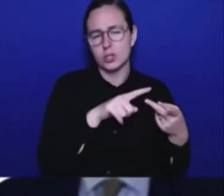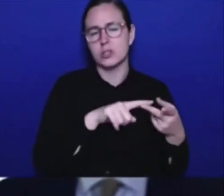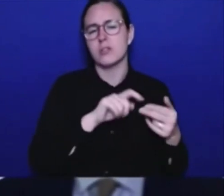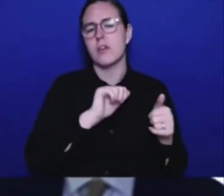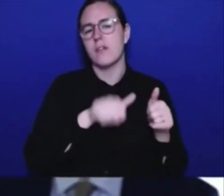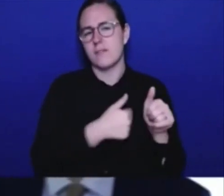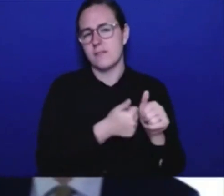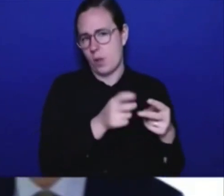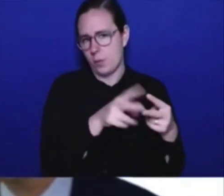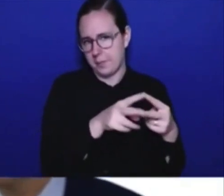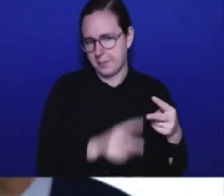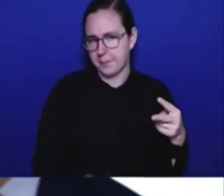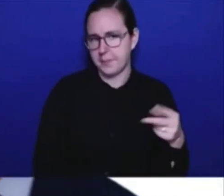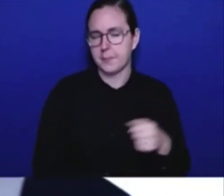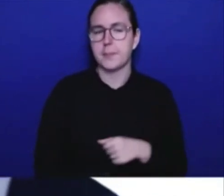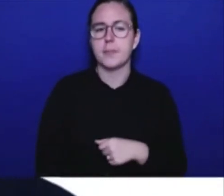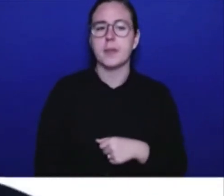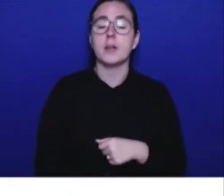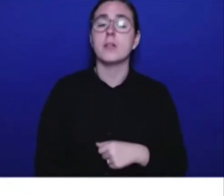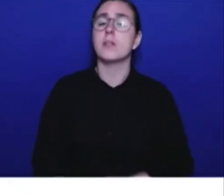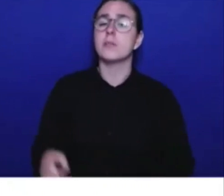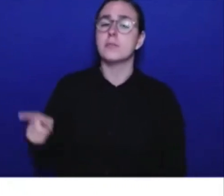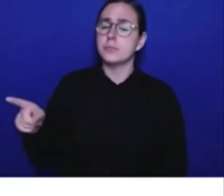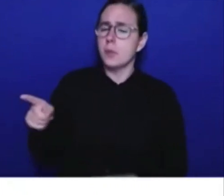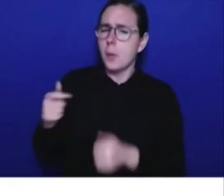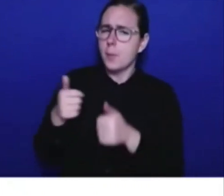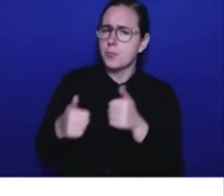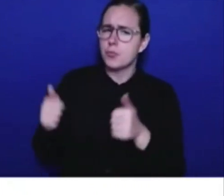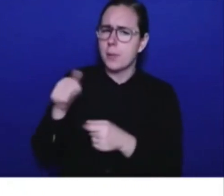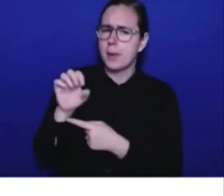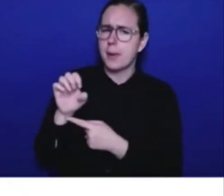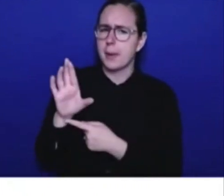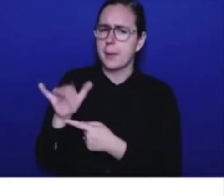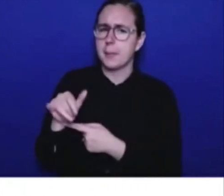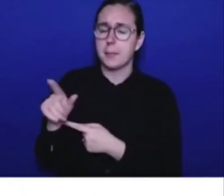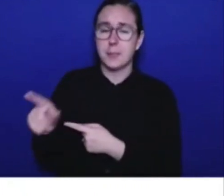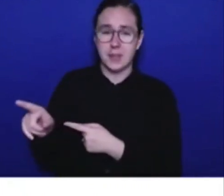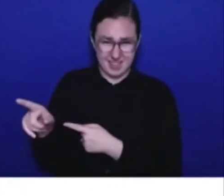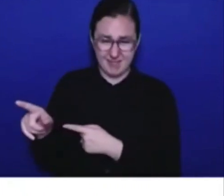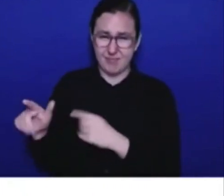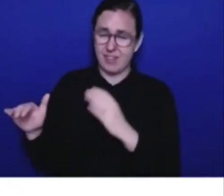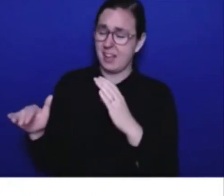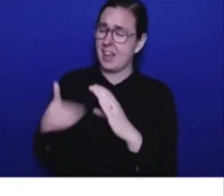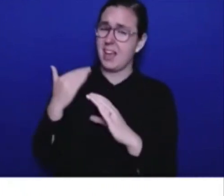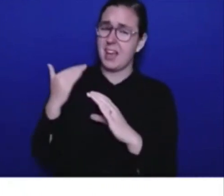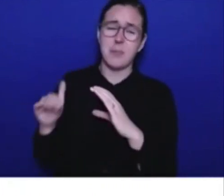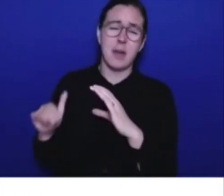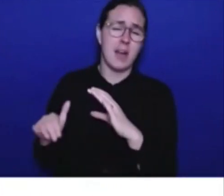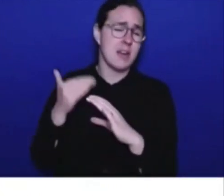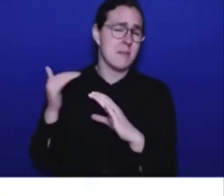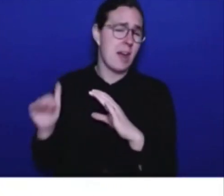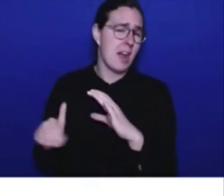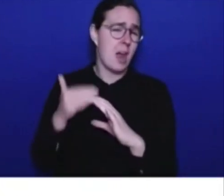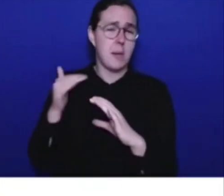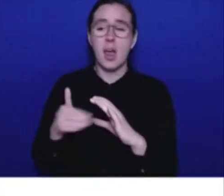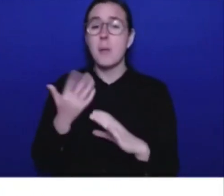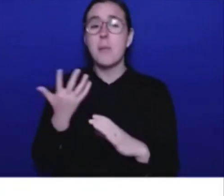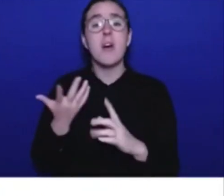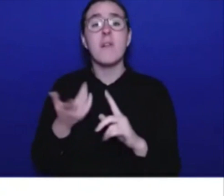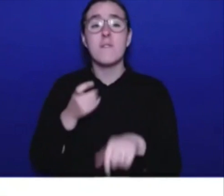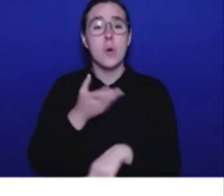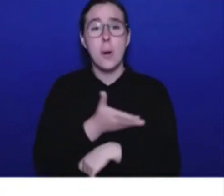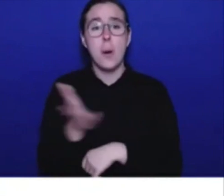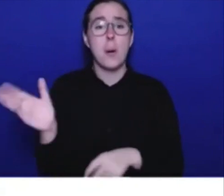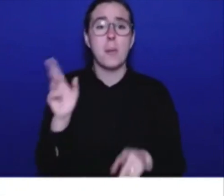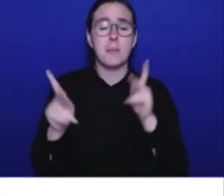Premier Evie, we get enough in our inbox to fill up stories for a year about people concerned about no-fault insurance. There was a story